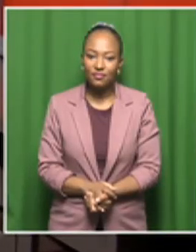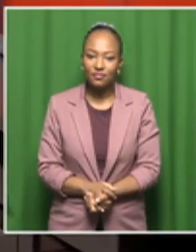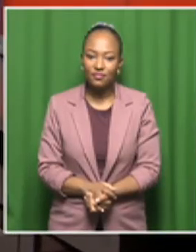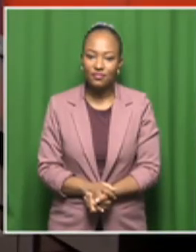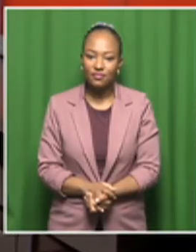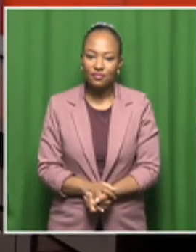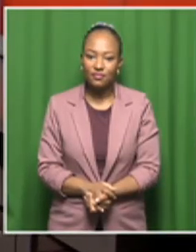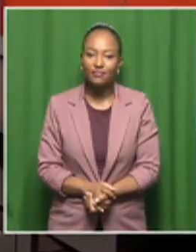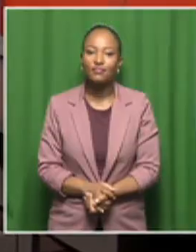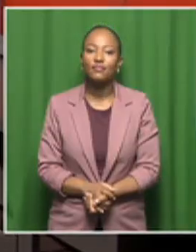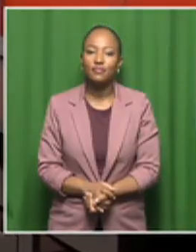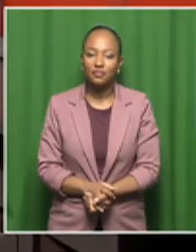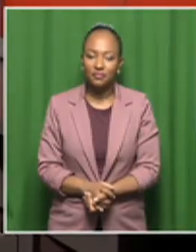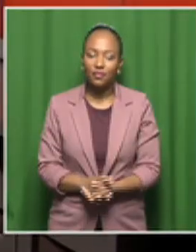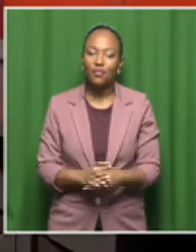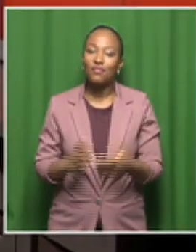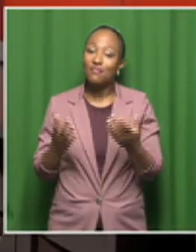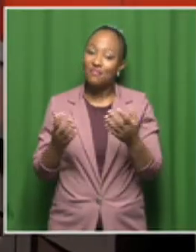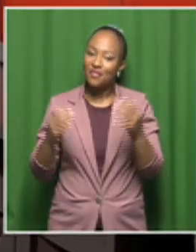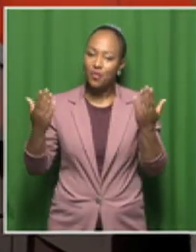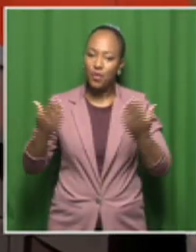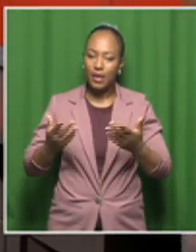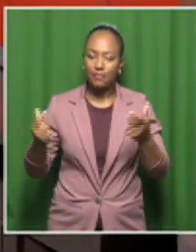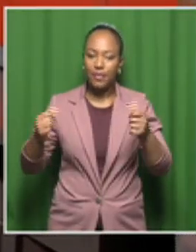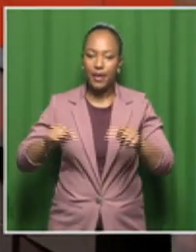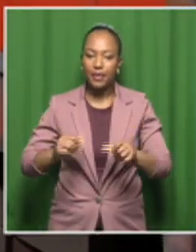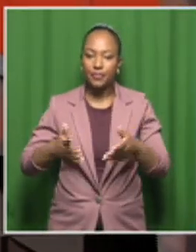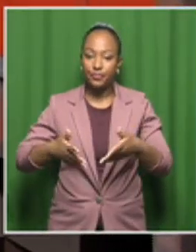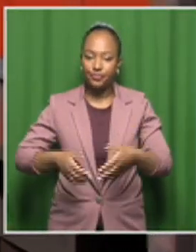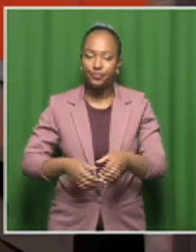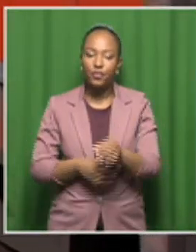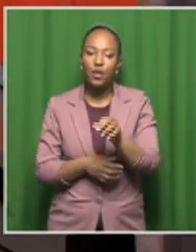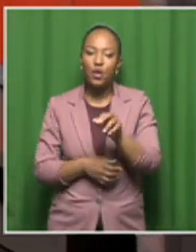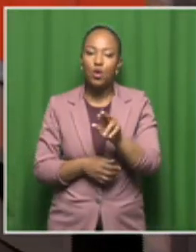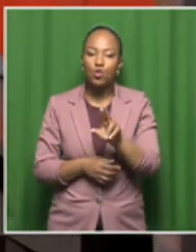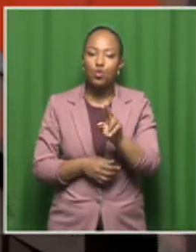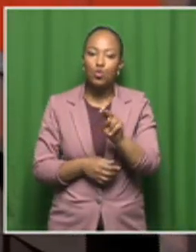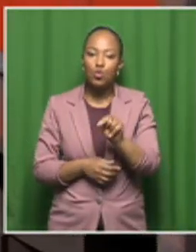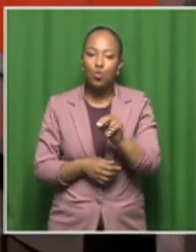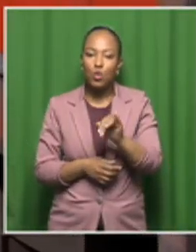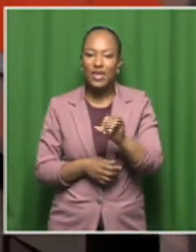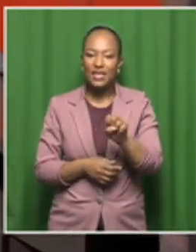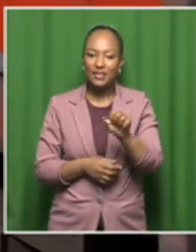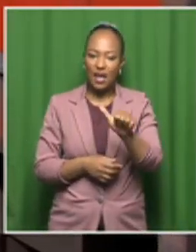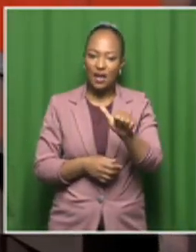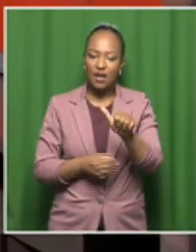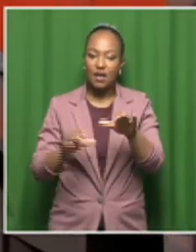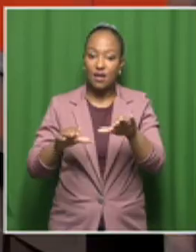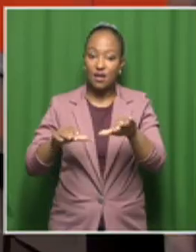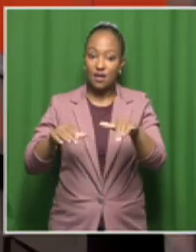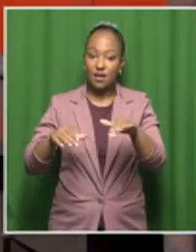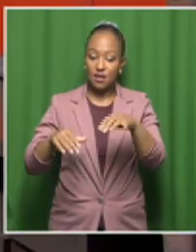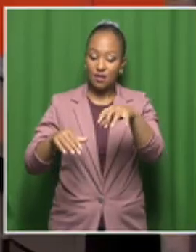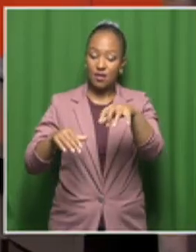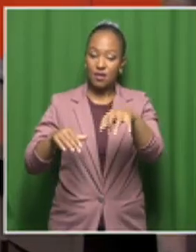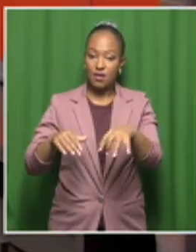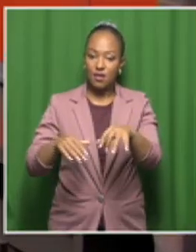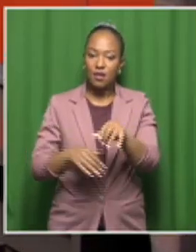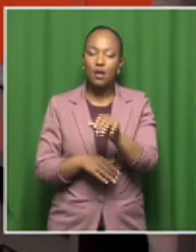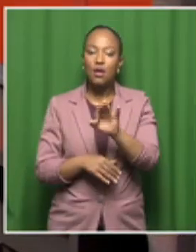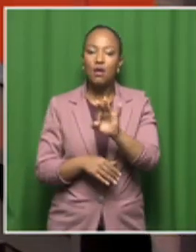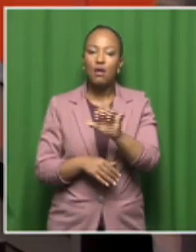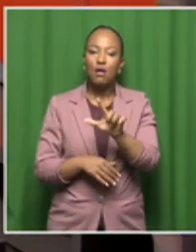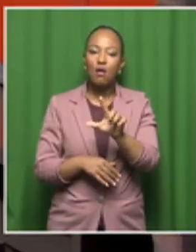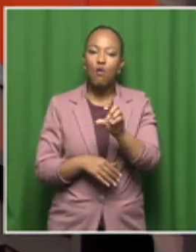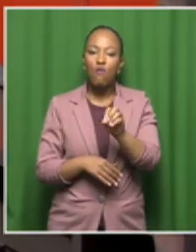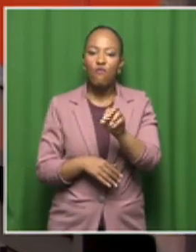And welcome back to UNISA and we're coming to you this morning from the Florida campus which is of course in Roodapur